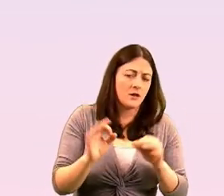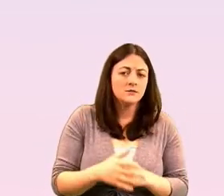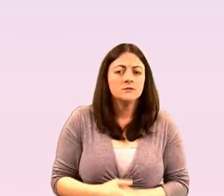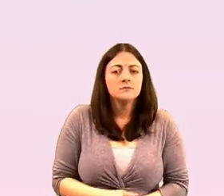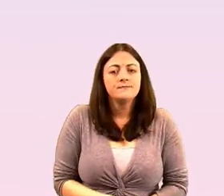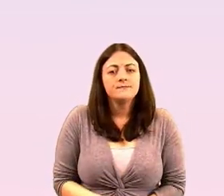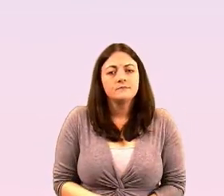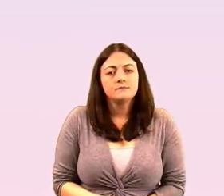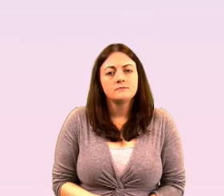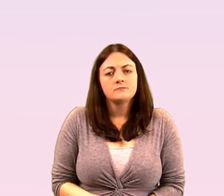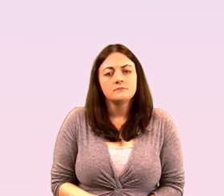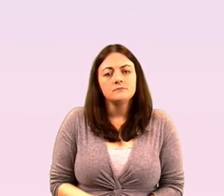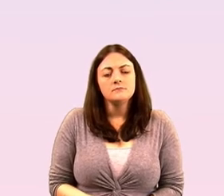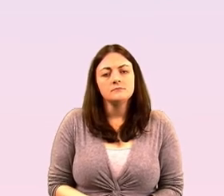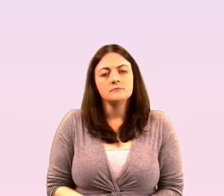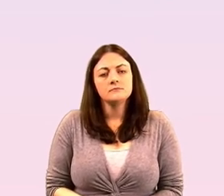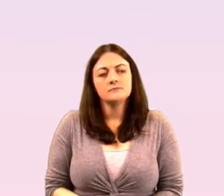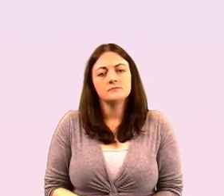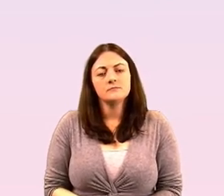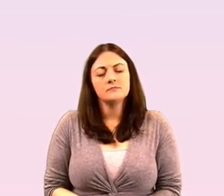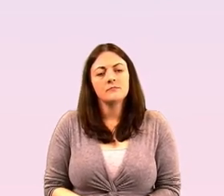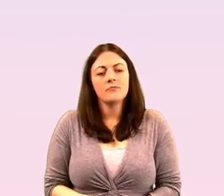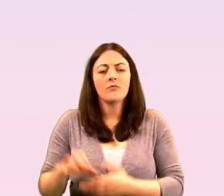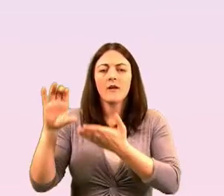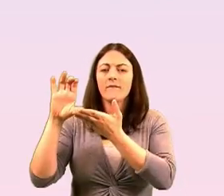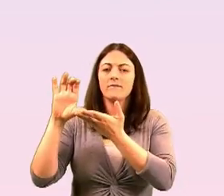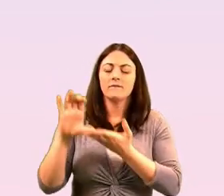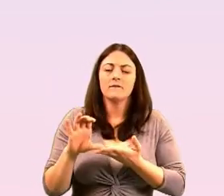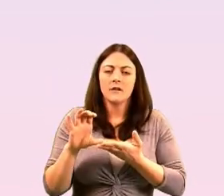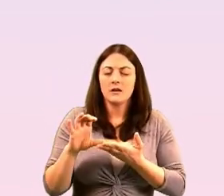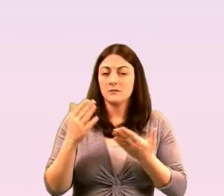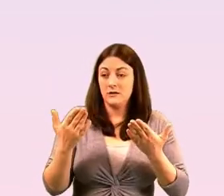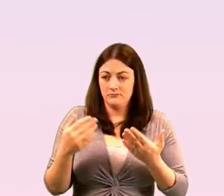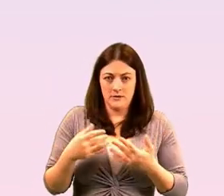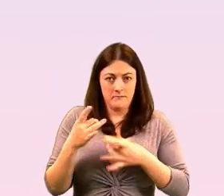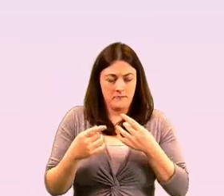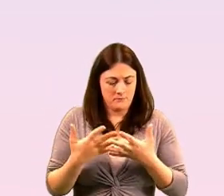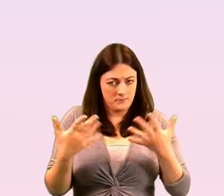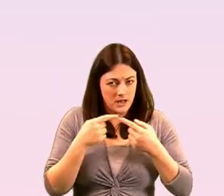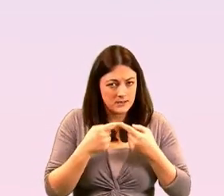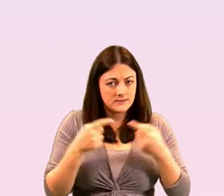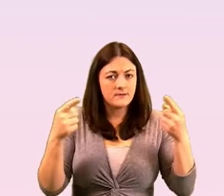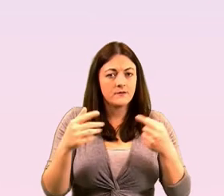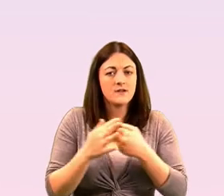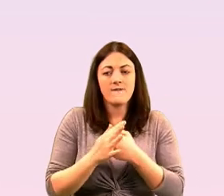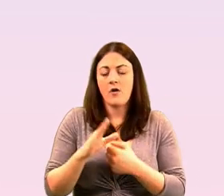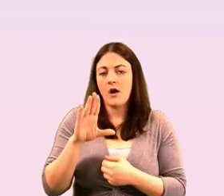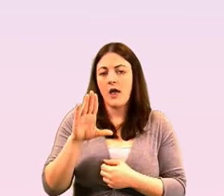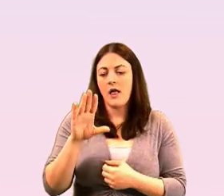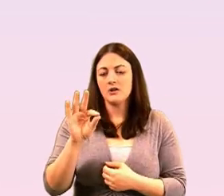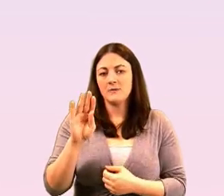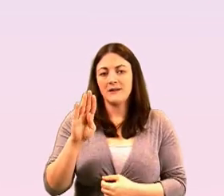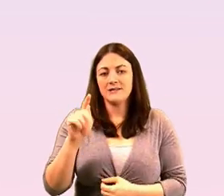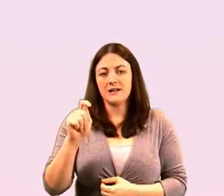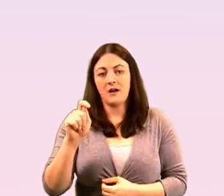i suppose i also what philanthropy the difference it has made to lgbti ireland so firstly to say lgbti